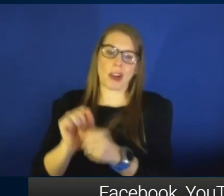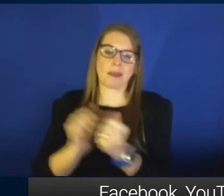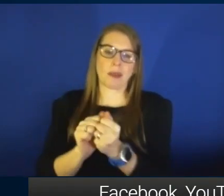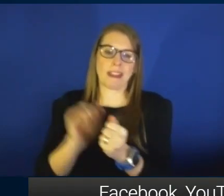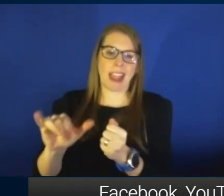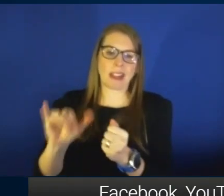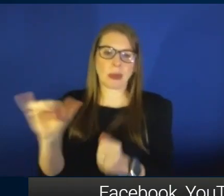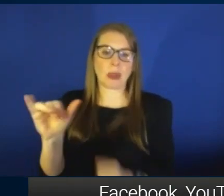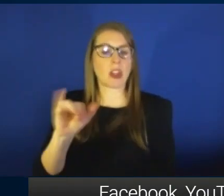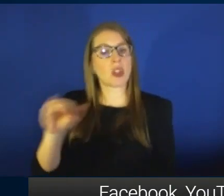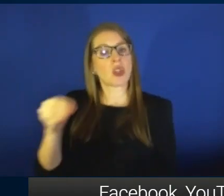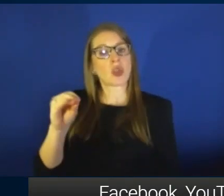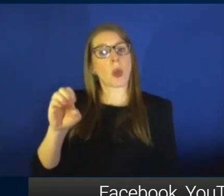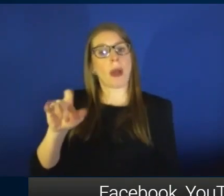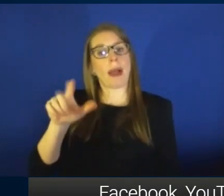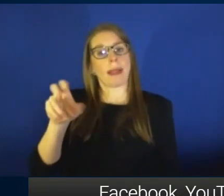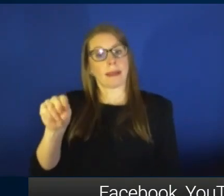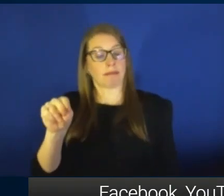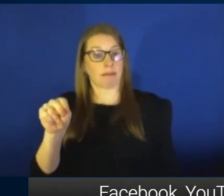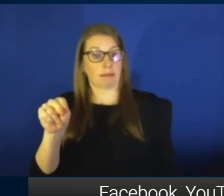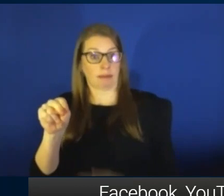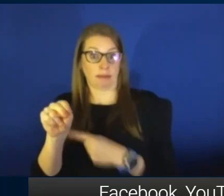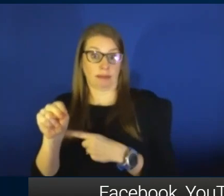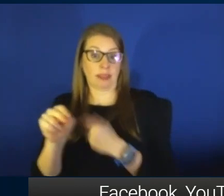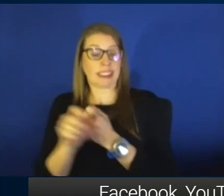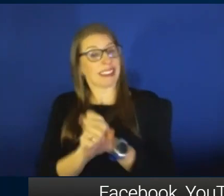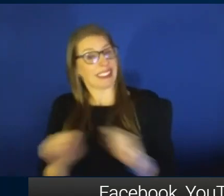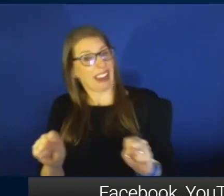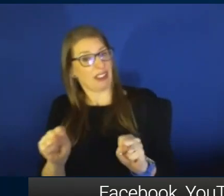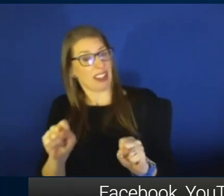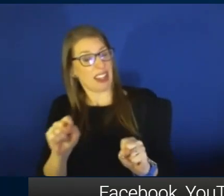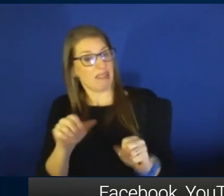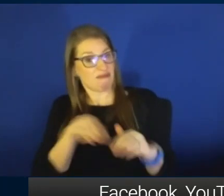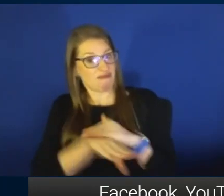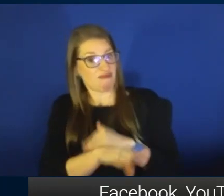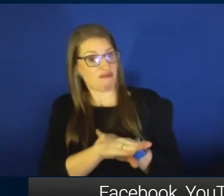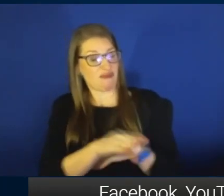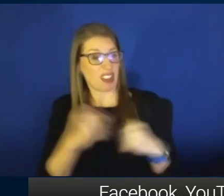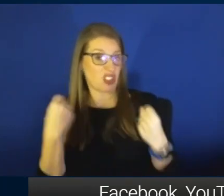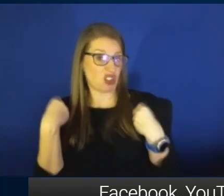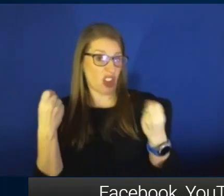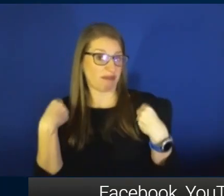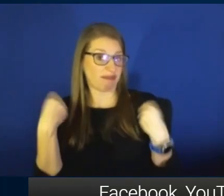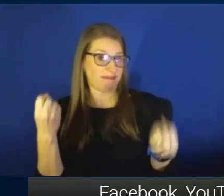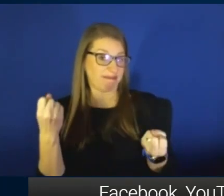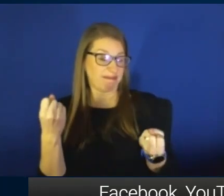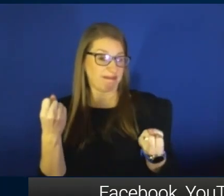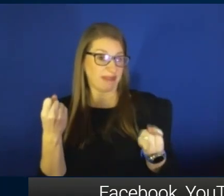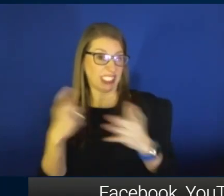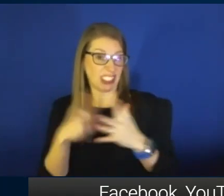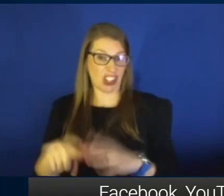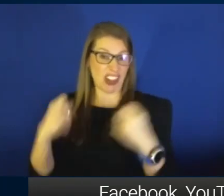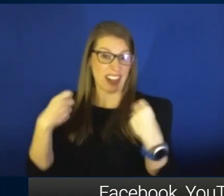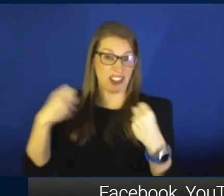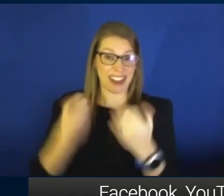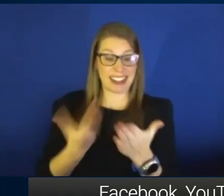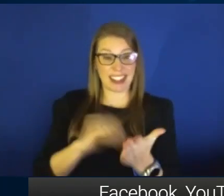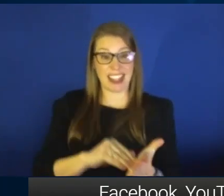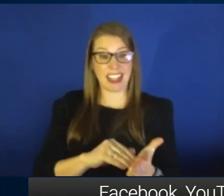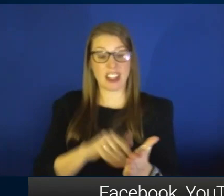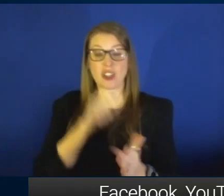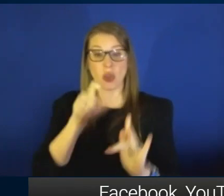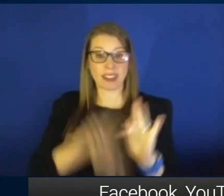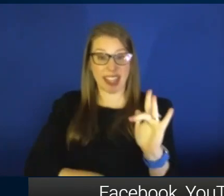What about safety returning to the gym? Dr. Hawkinson, help us. I need to get back into exercise, something you tell people, don't skip out on